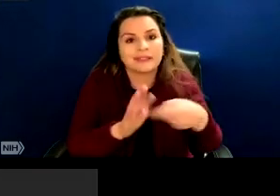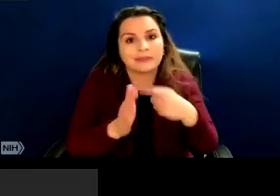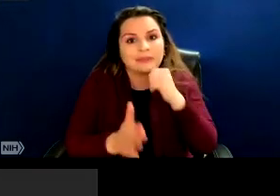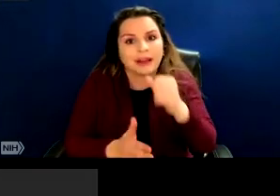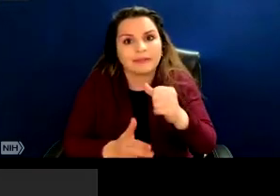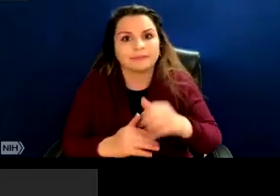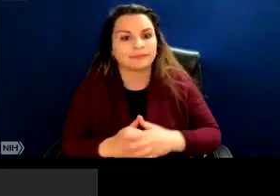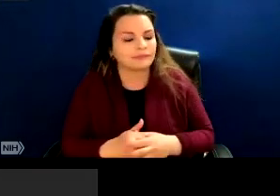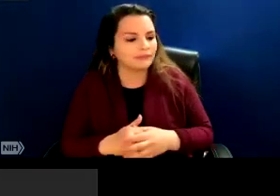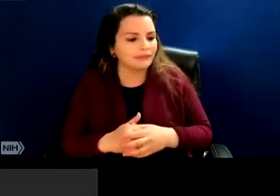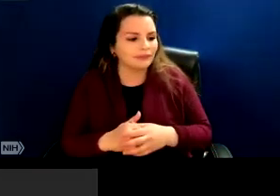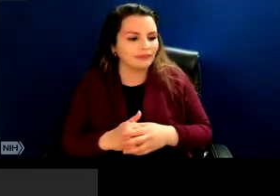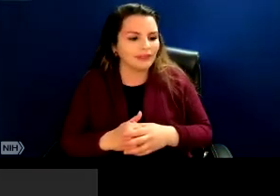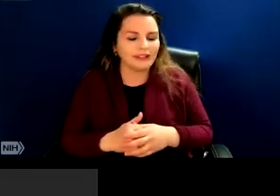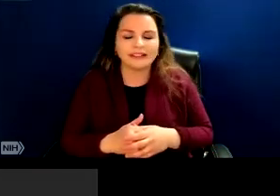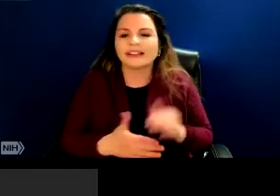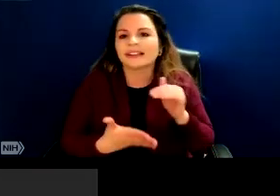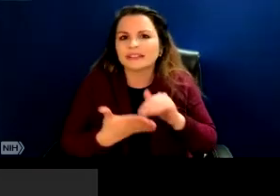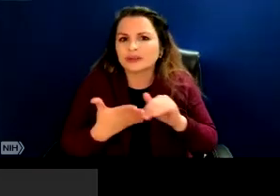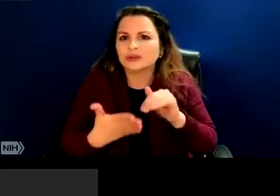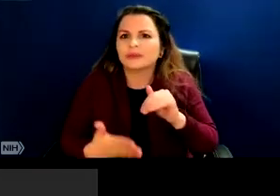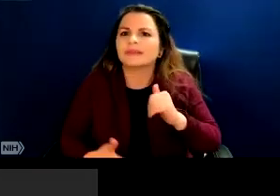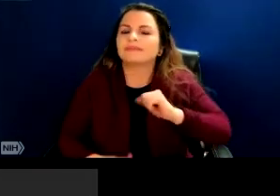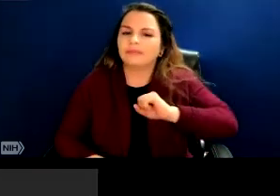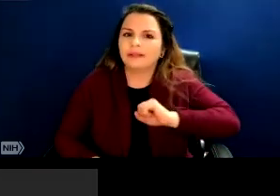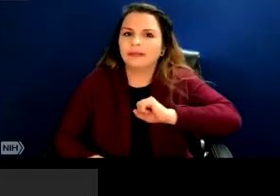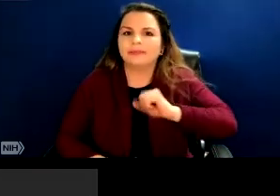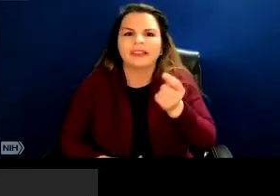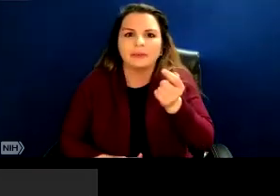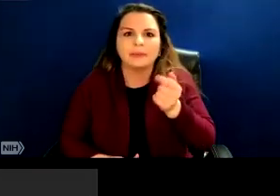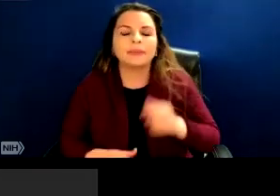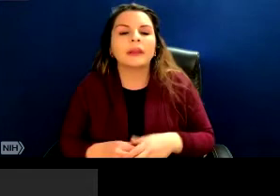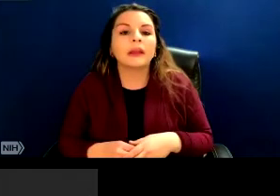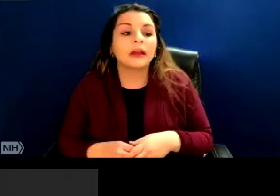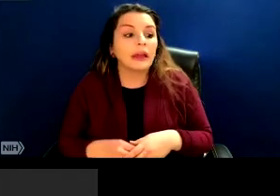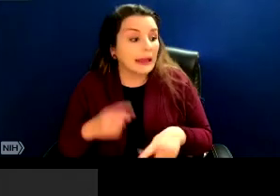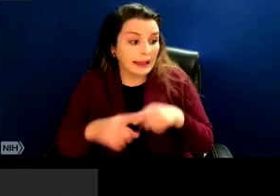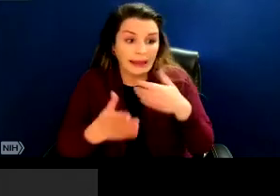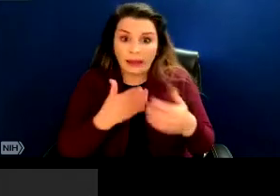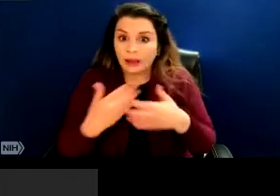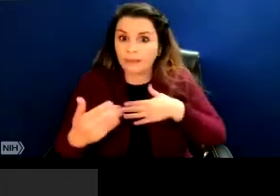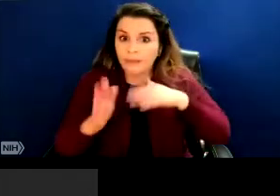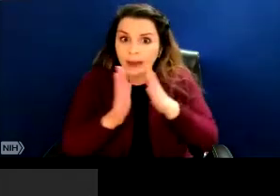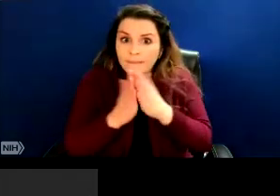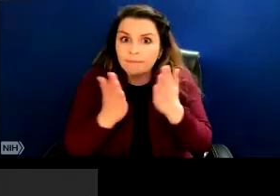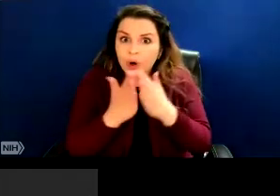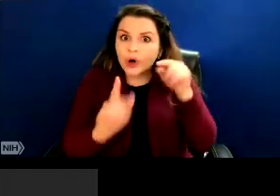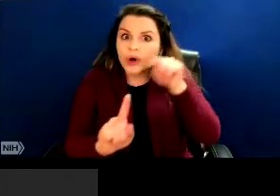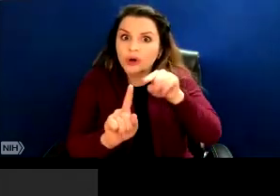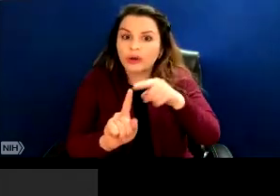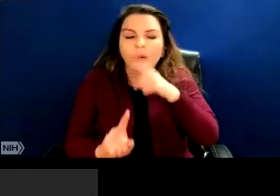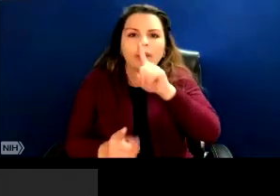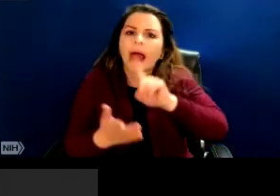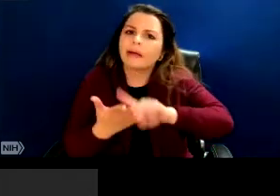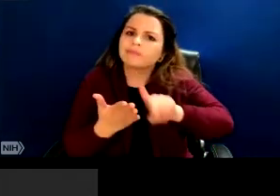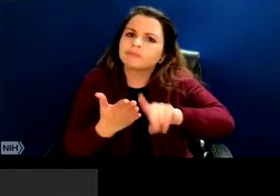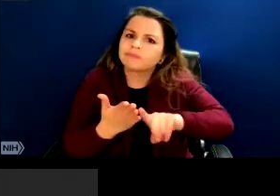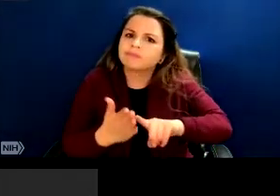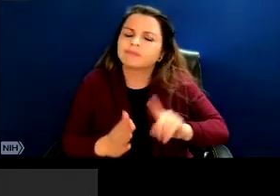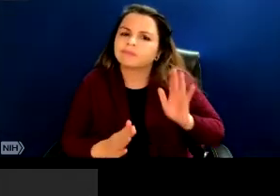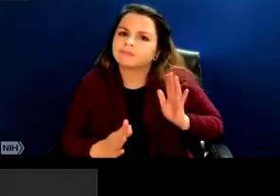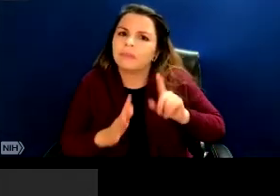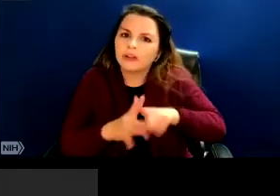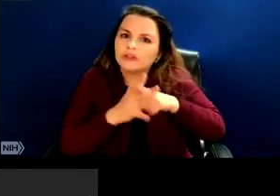Excuse me, I'm fighting a bit of a cold today. So this book, this kind of investigation that I started in